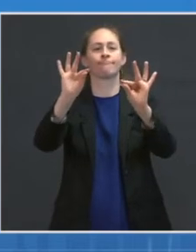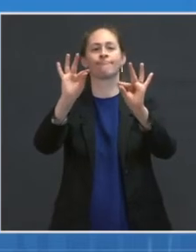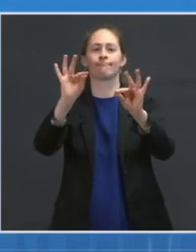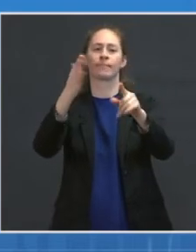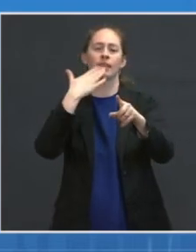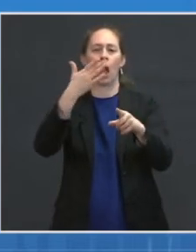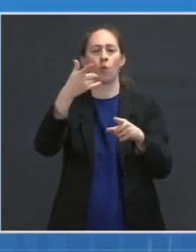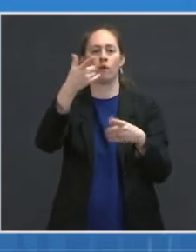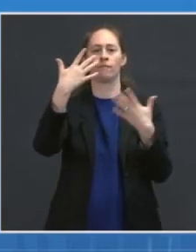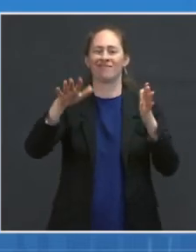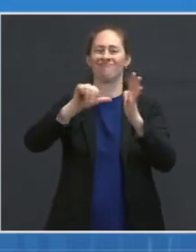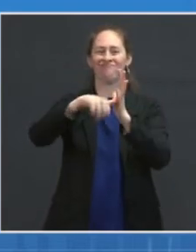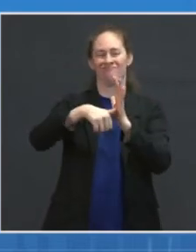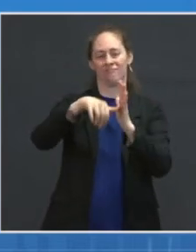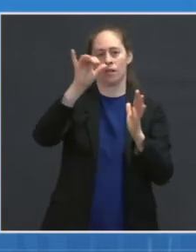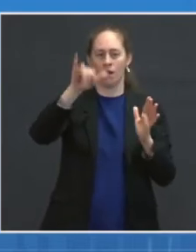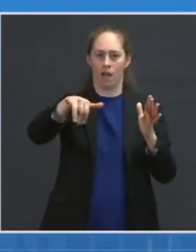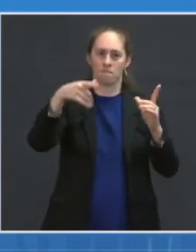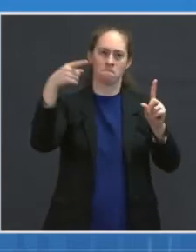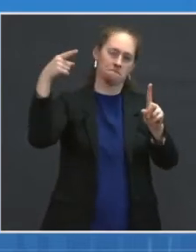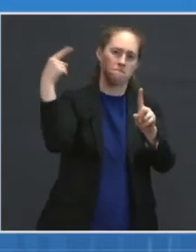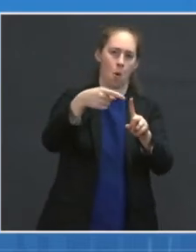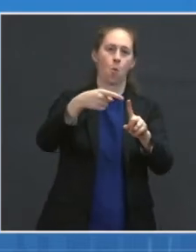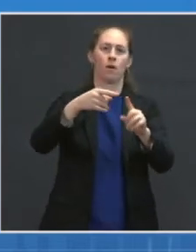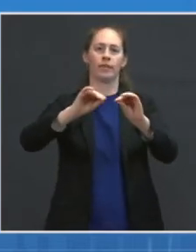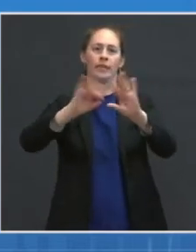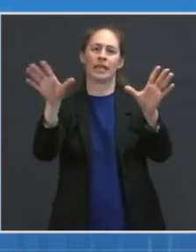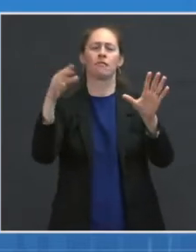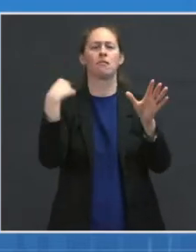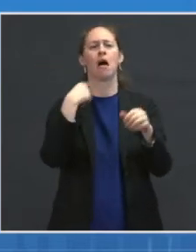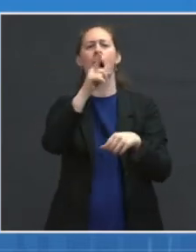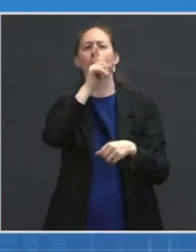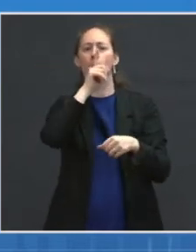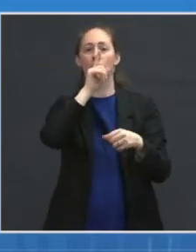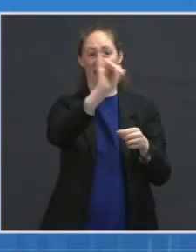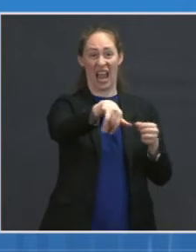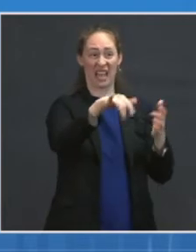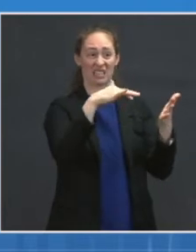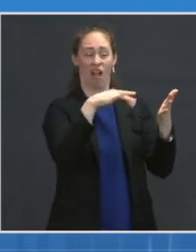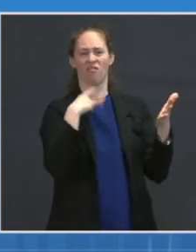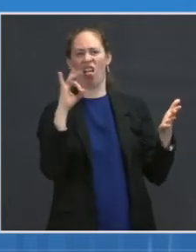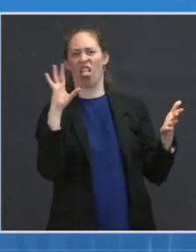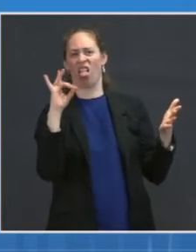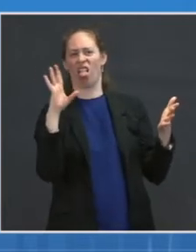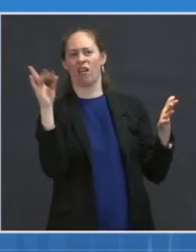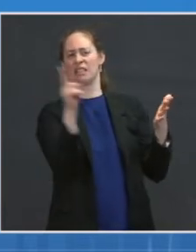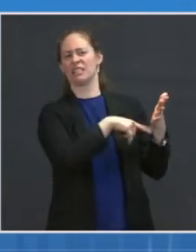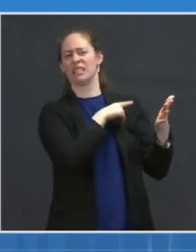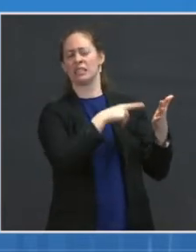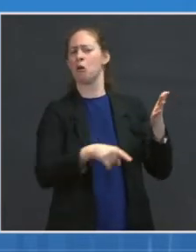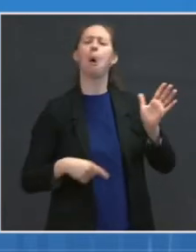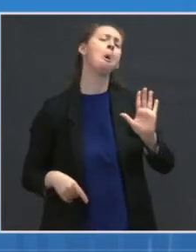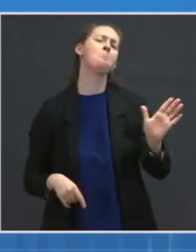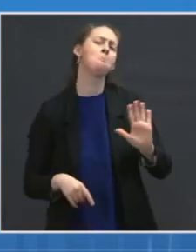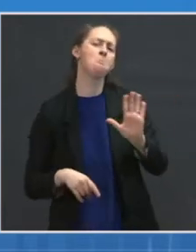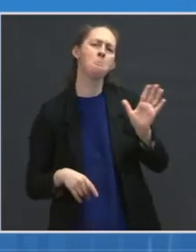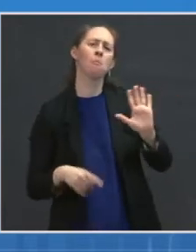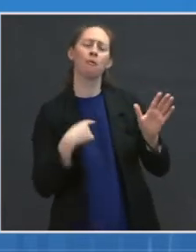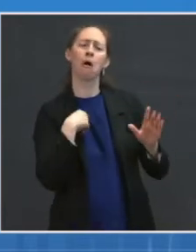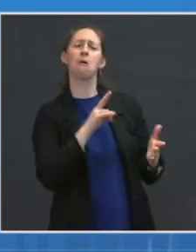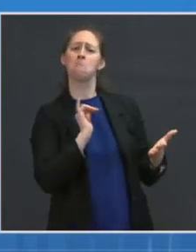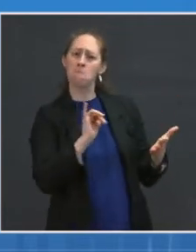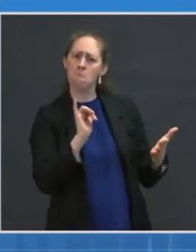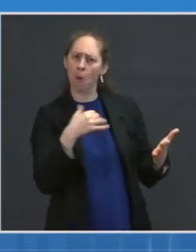the specific study, and again, I'm not criticizing the study because it's an interesting study, and we really do want to follow up on this.